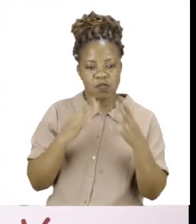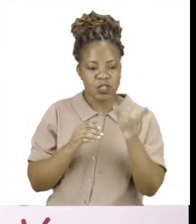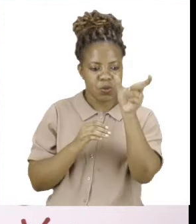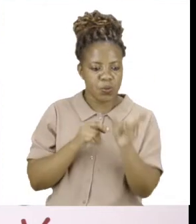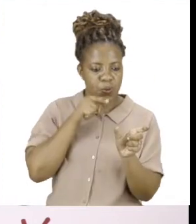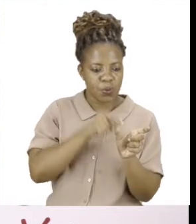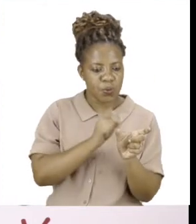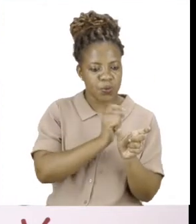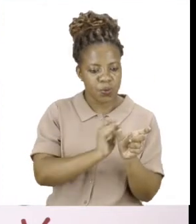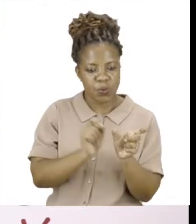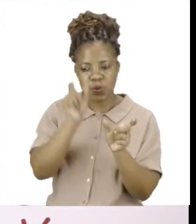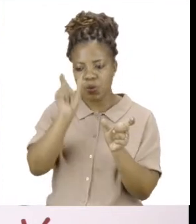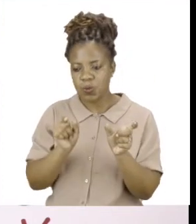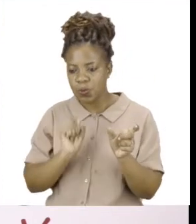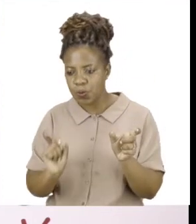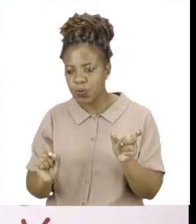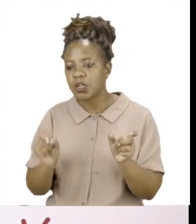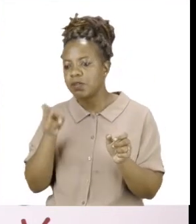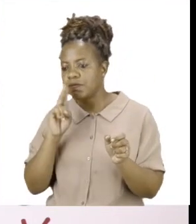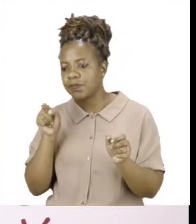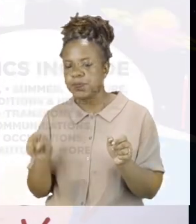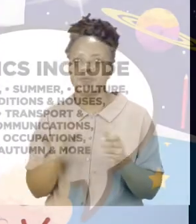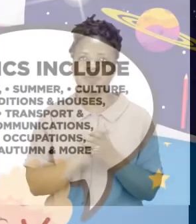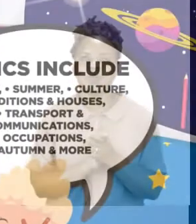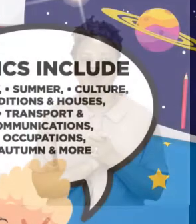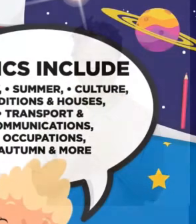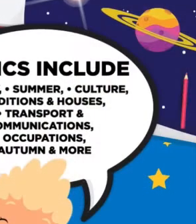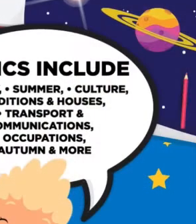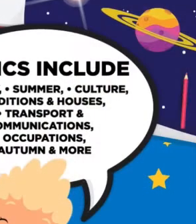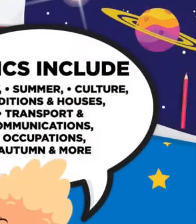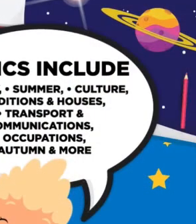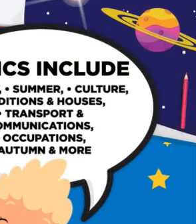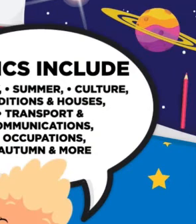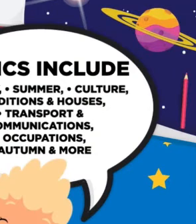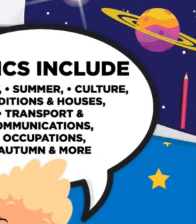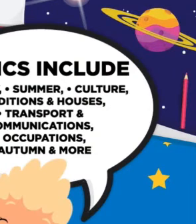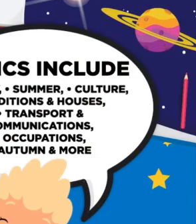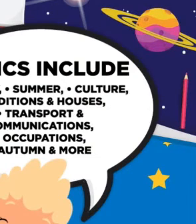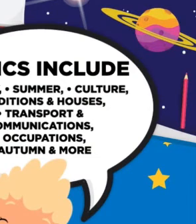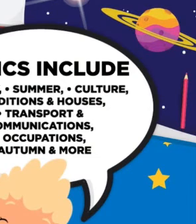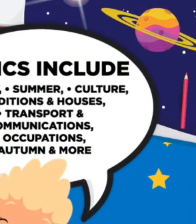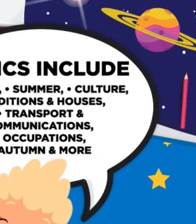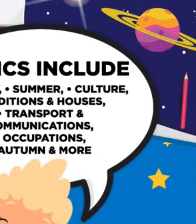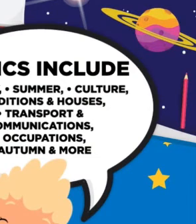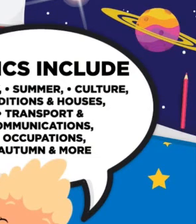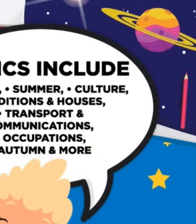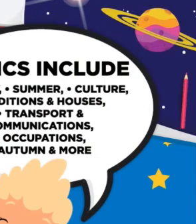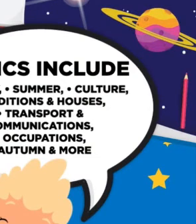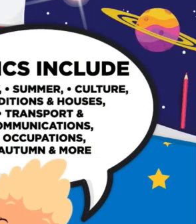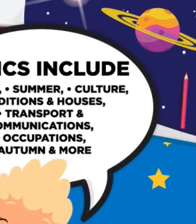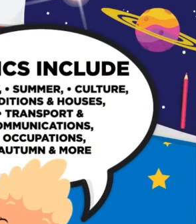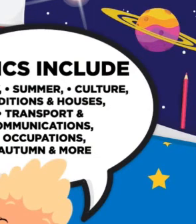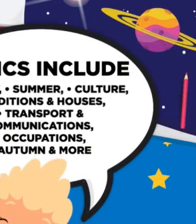And I will see you soon after the advert break. Do you have children in the age range of five to six years and